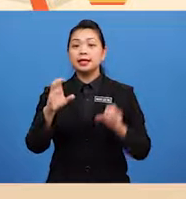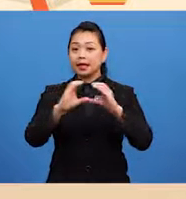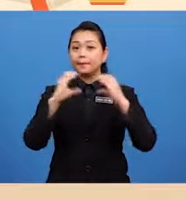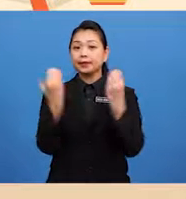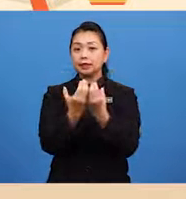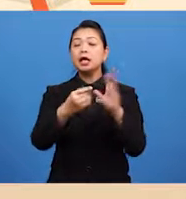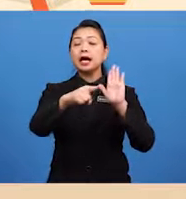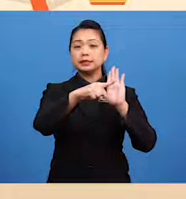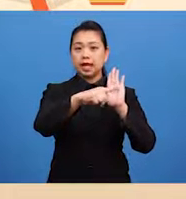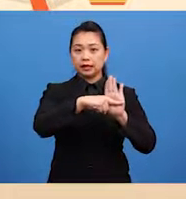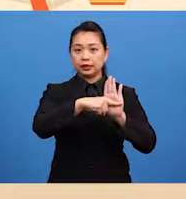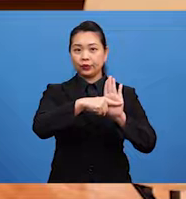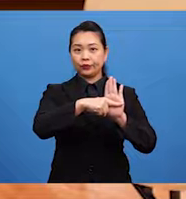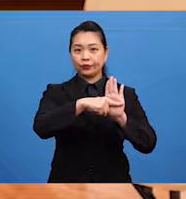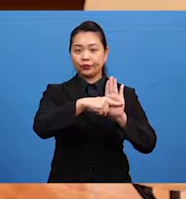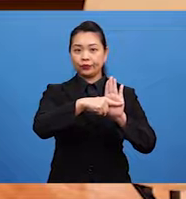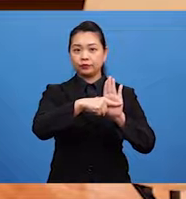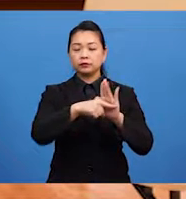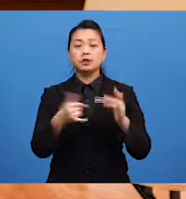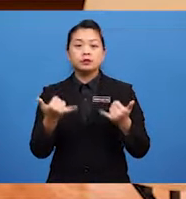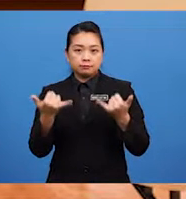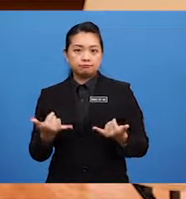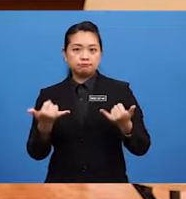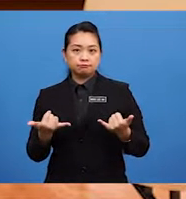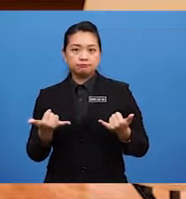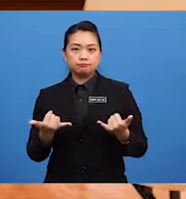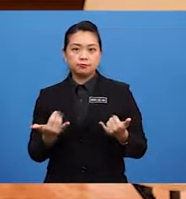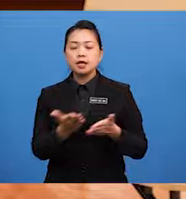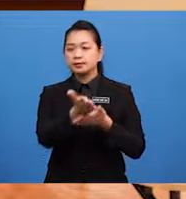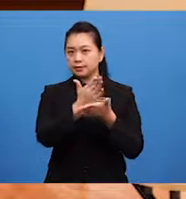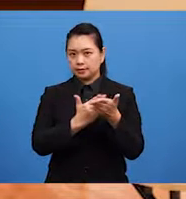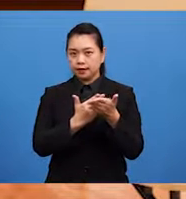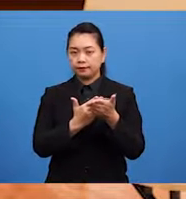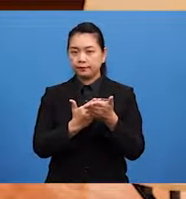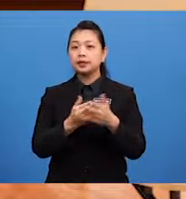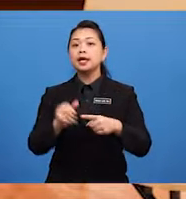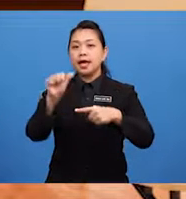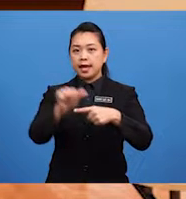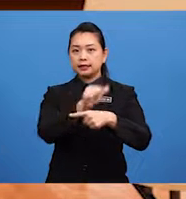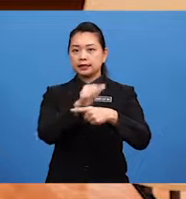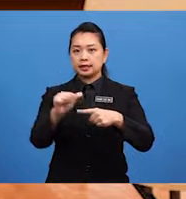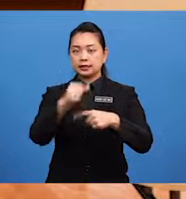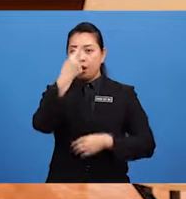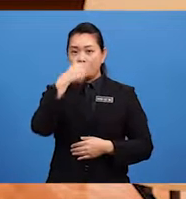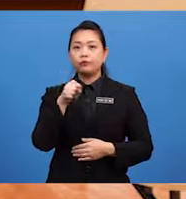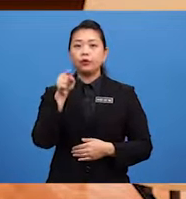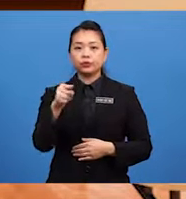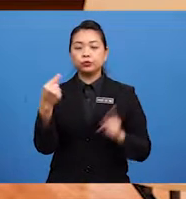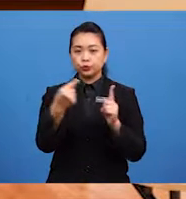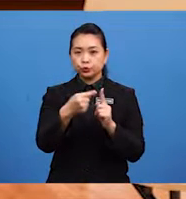Here are some exercises for you to practice